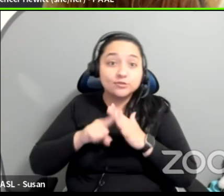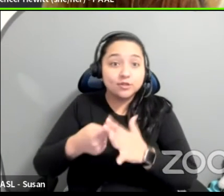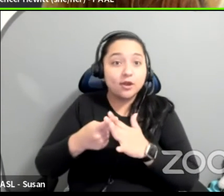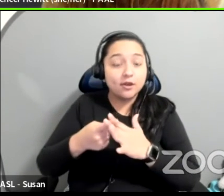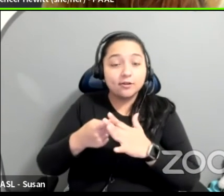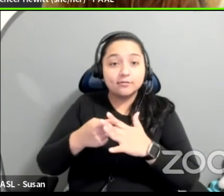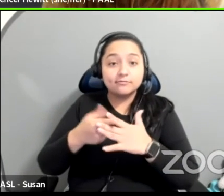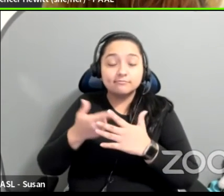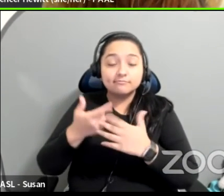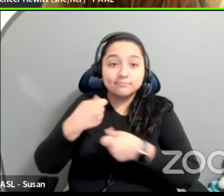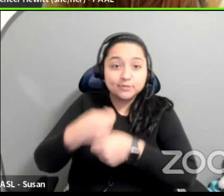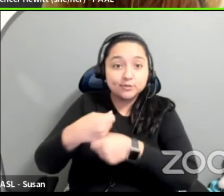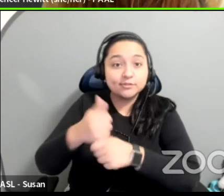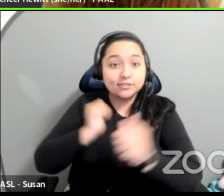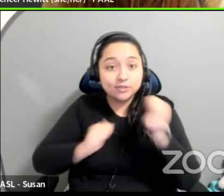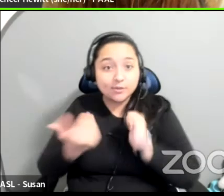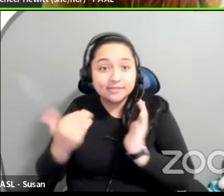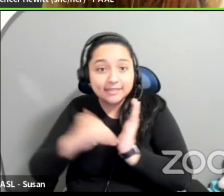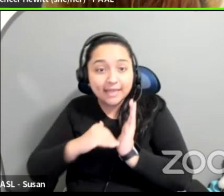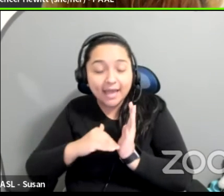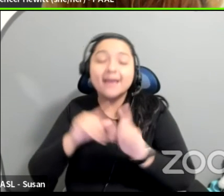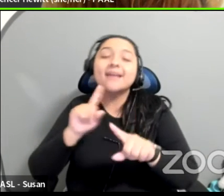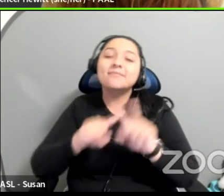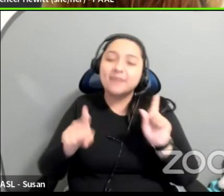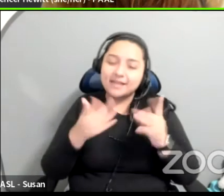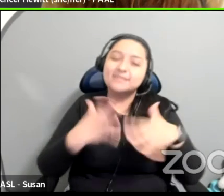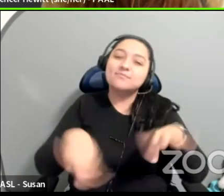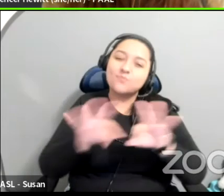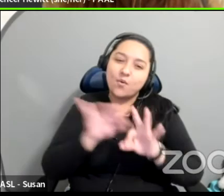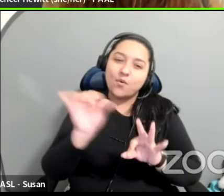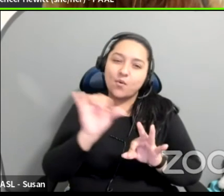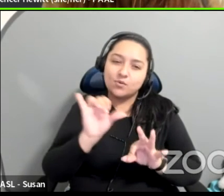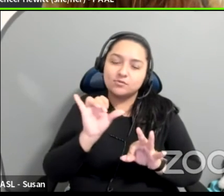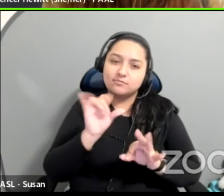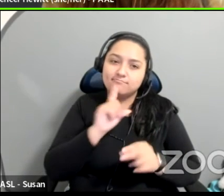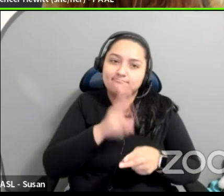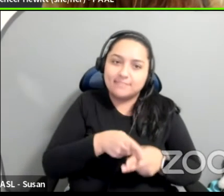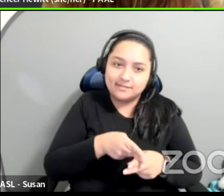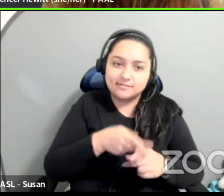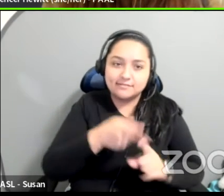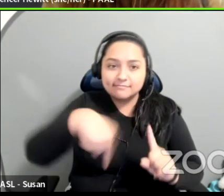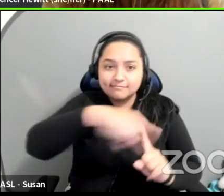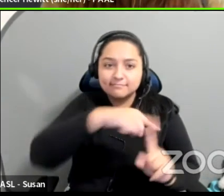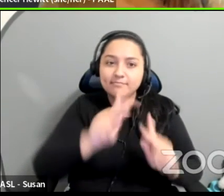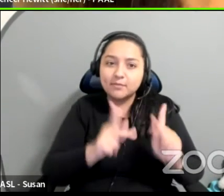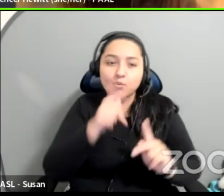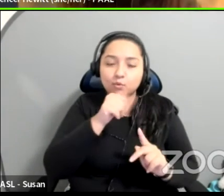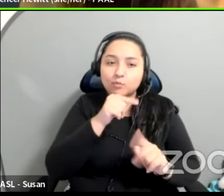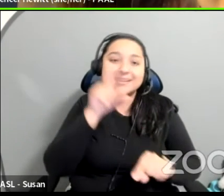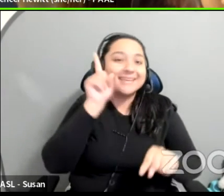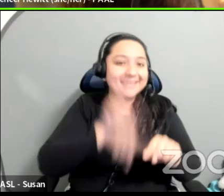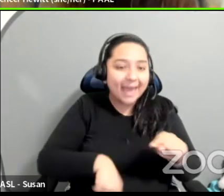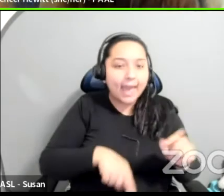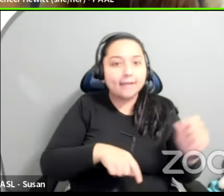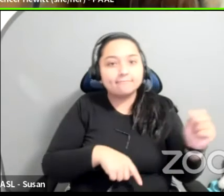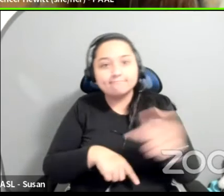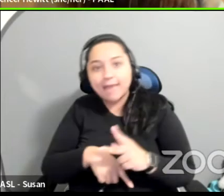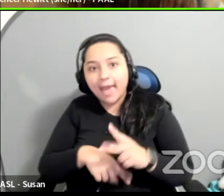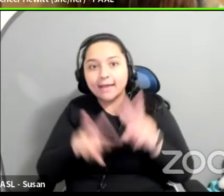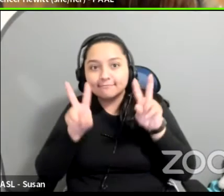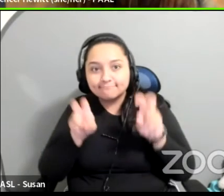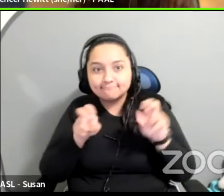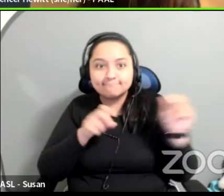create visibility and acknowledgement for folks who are not back and will not be able to be back